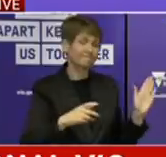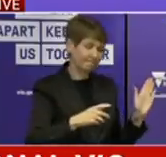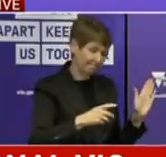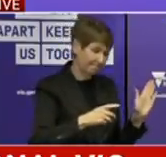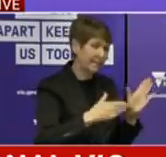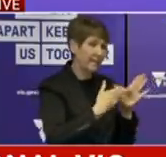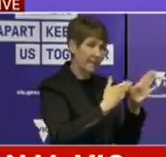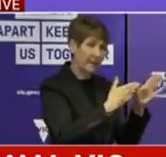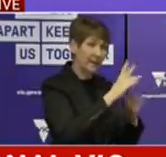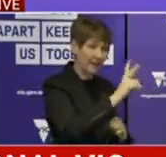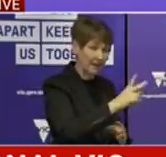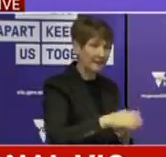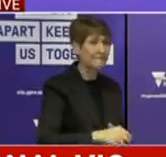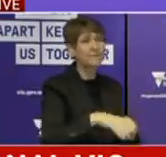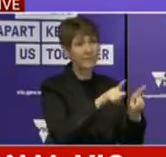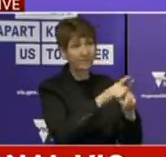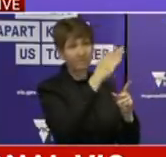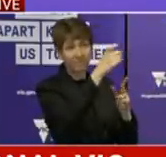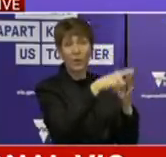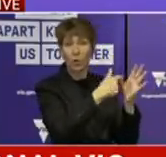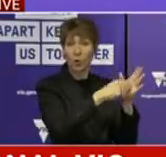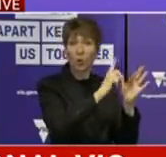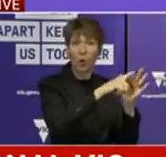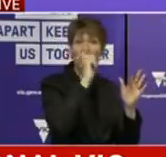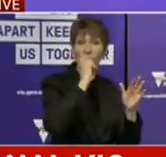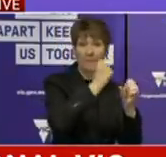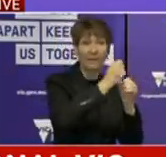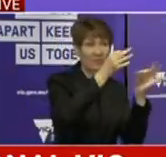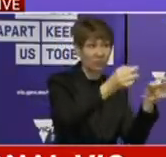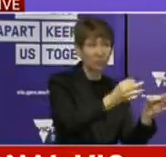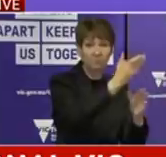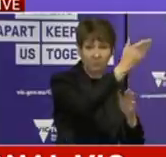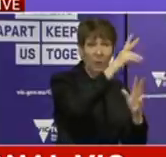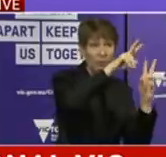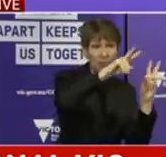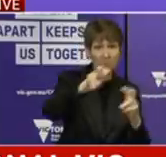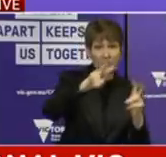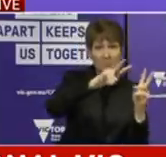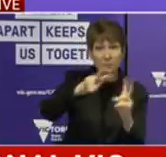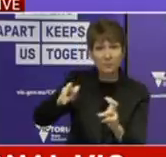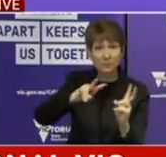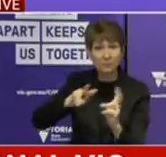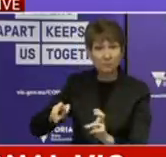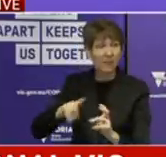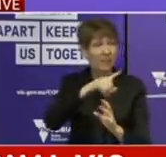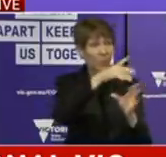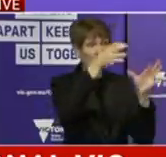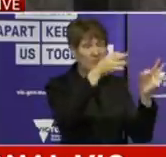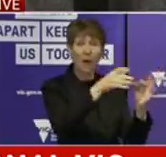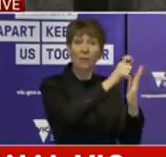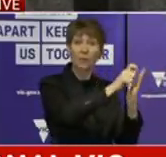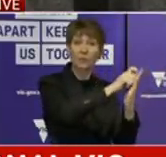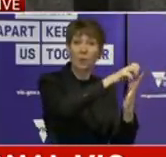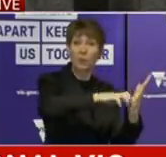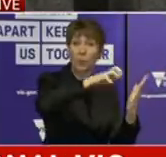findings they need to make, what, if any, steps they need to recommend. But your Independent Procurement Board has not given a